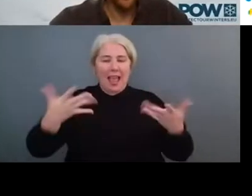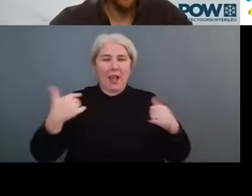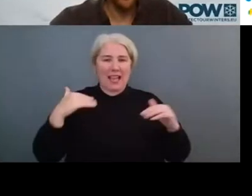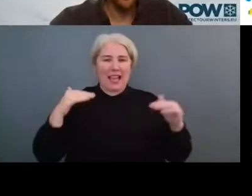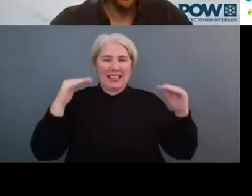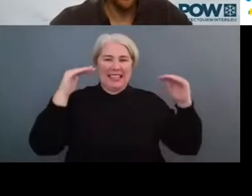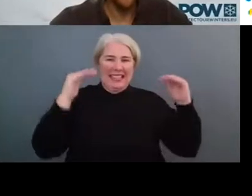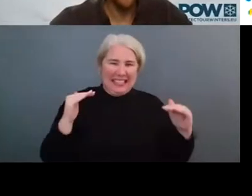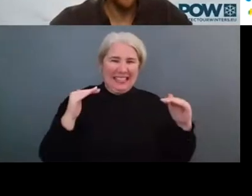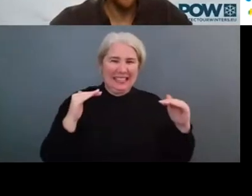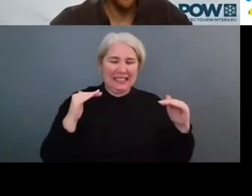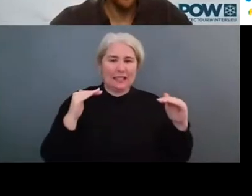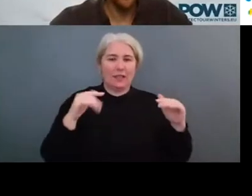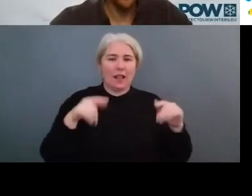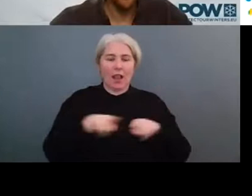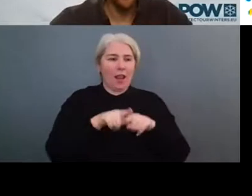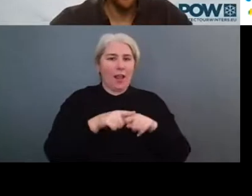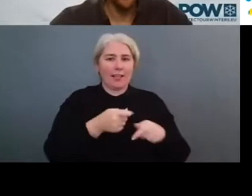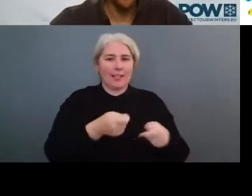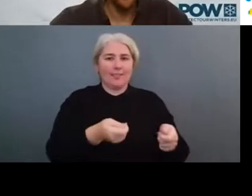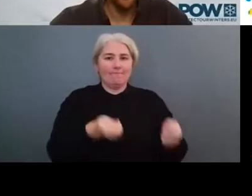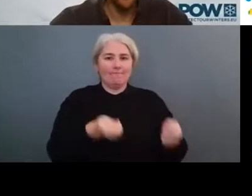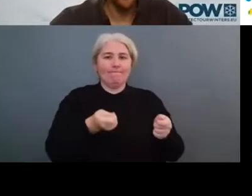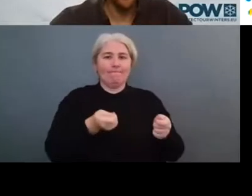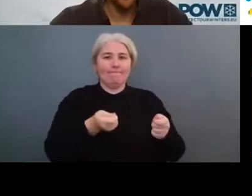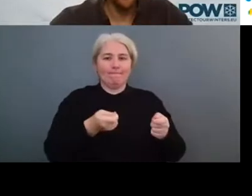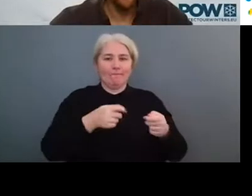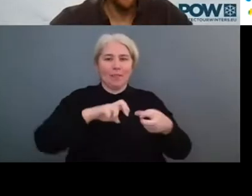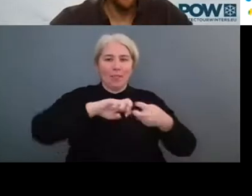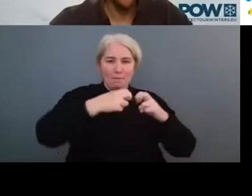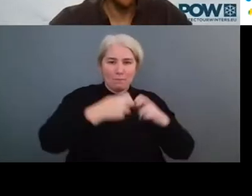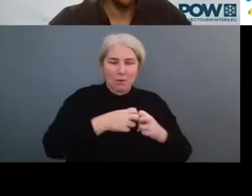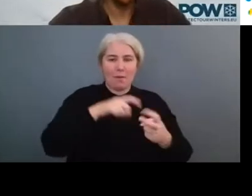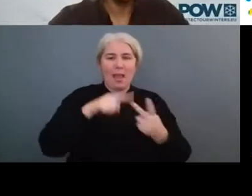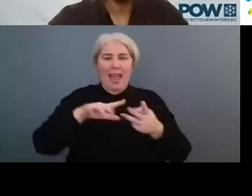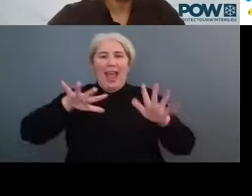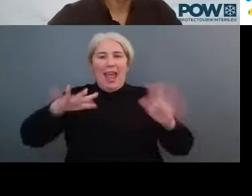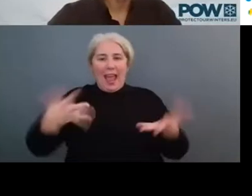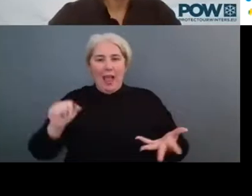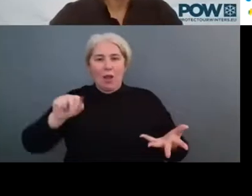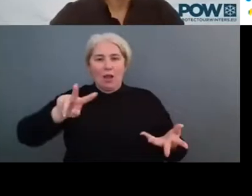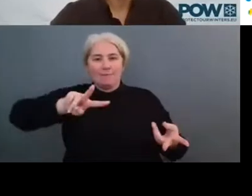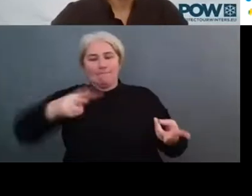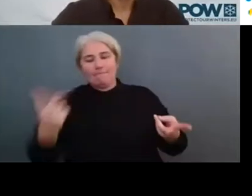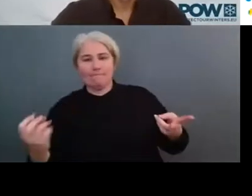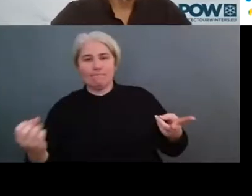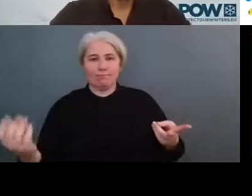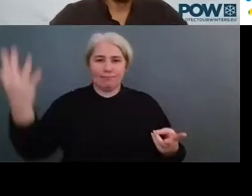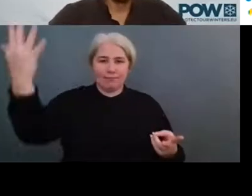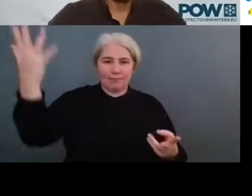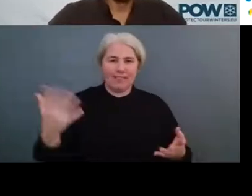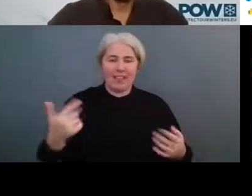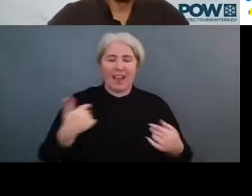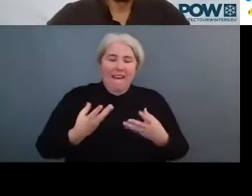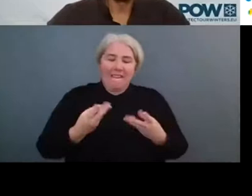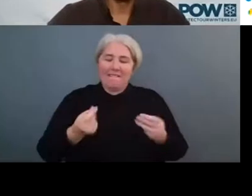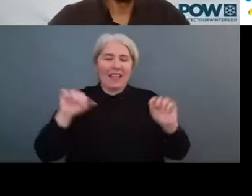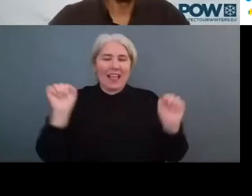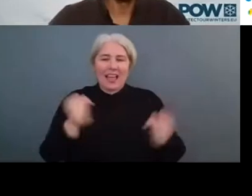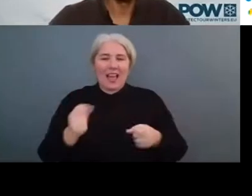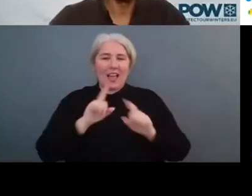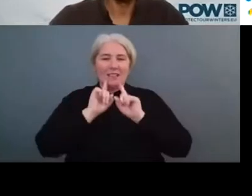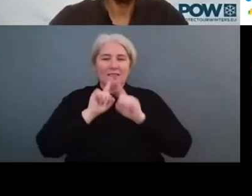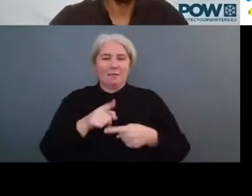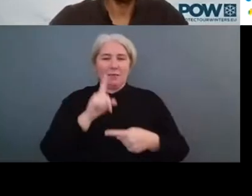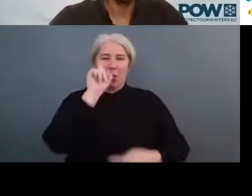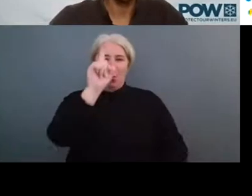or could be term positive about climate change is there is no single response. Yeah. So it's combination of